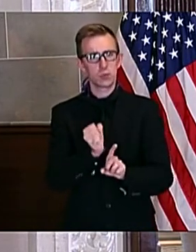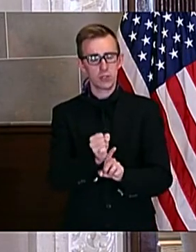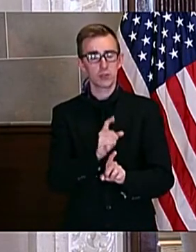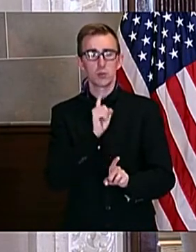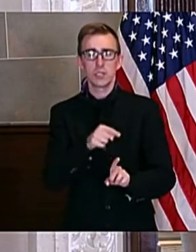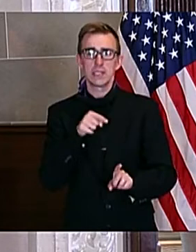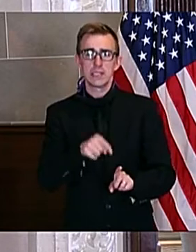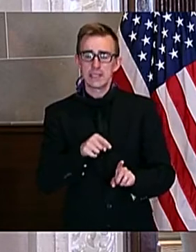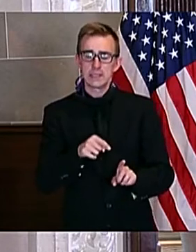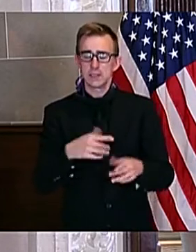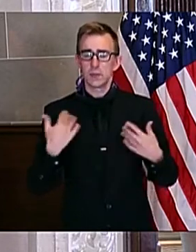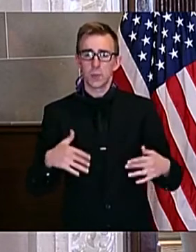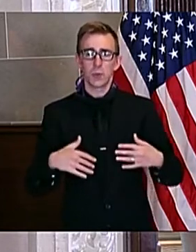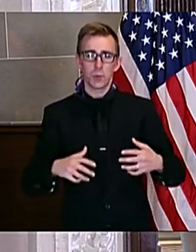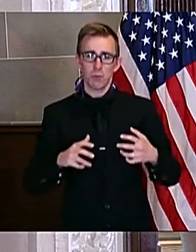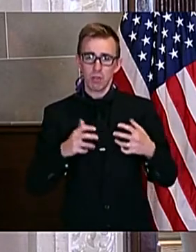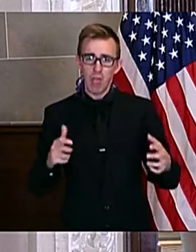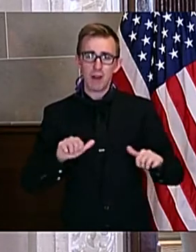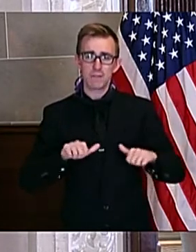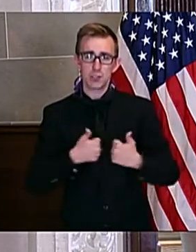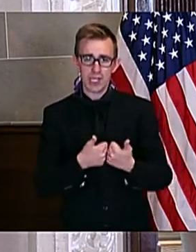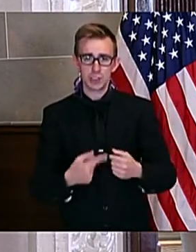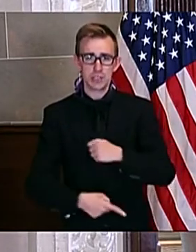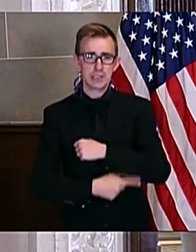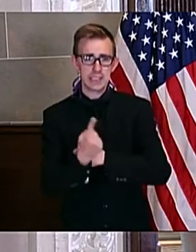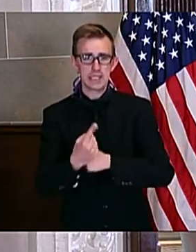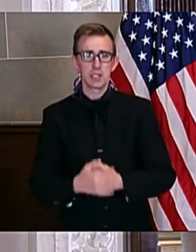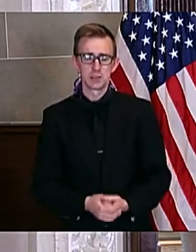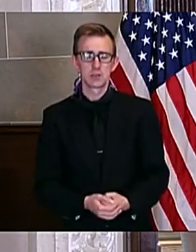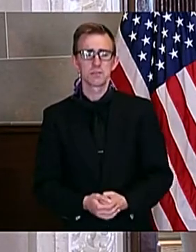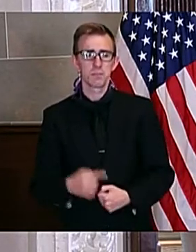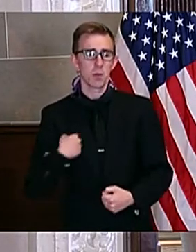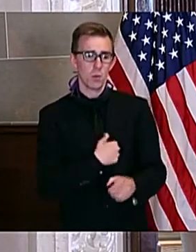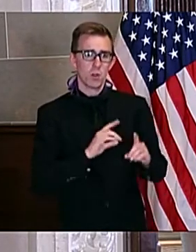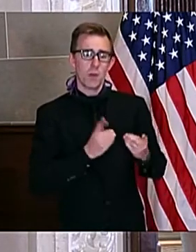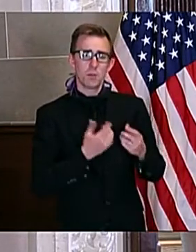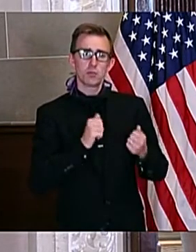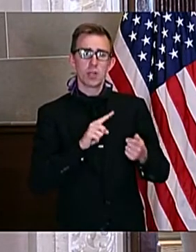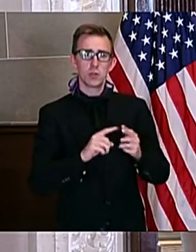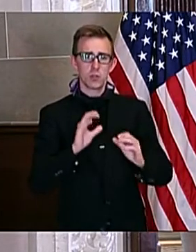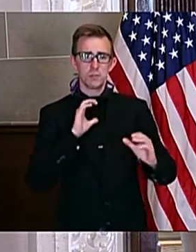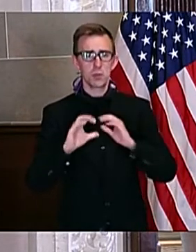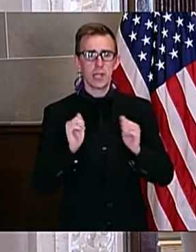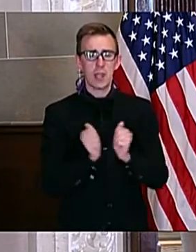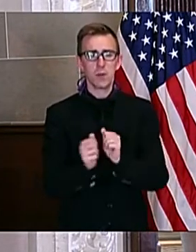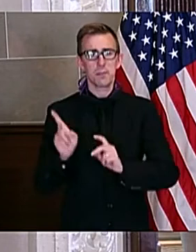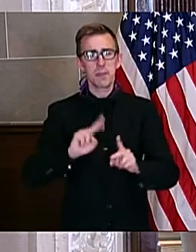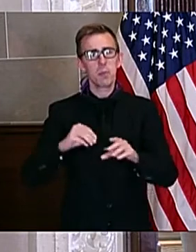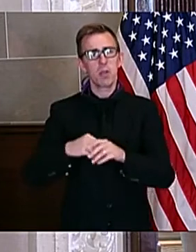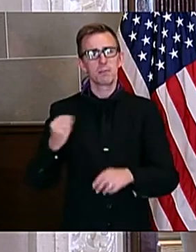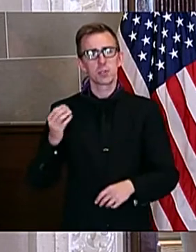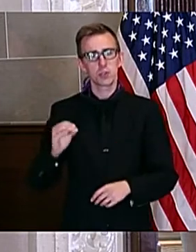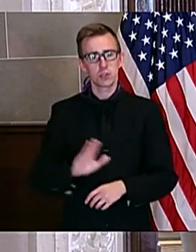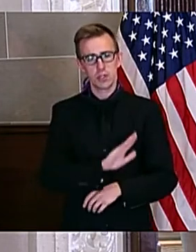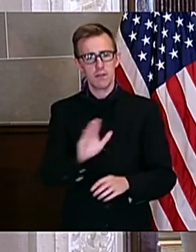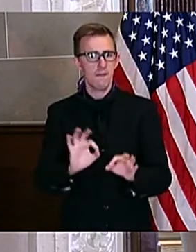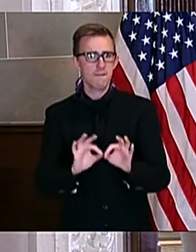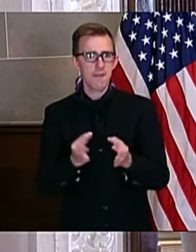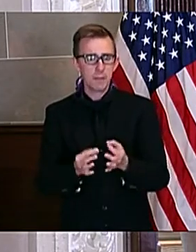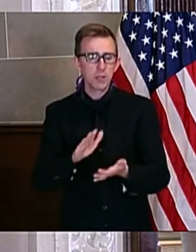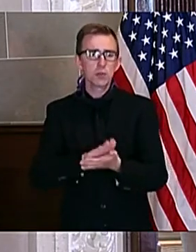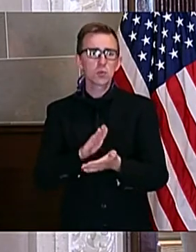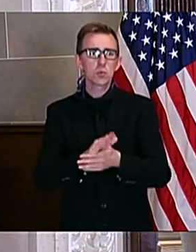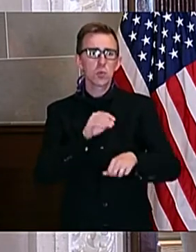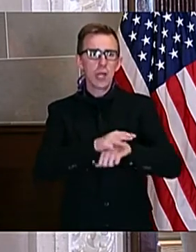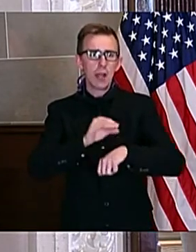a time of unparalleled challenge. We, as a department, have been working hard to communicate with Missourians, their families, and school counselors about